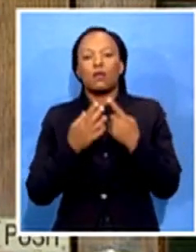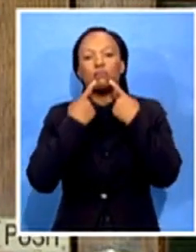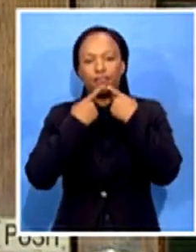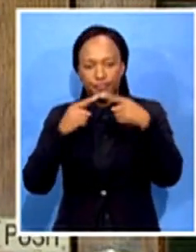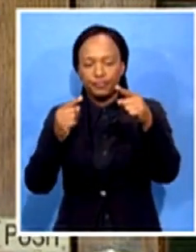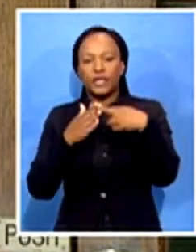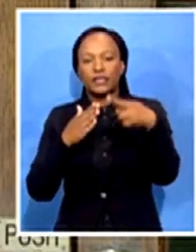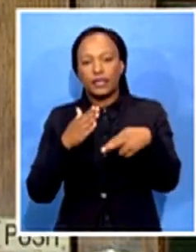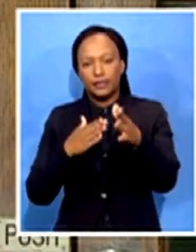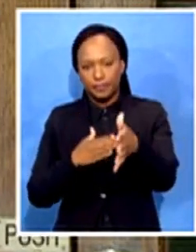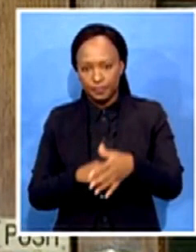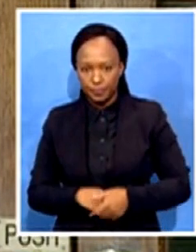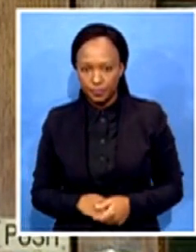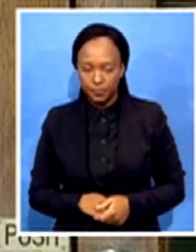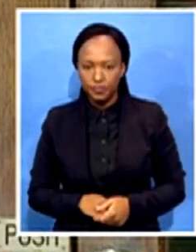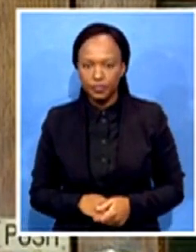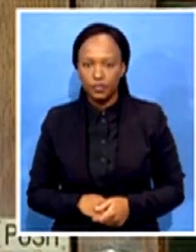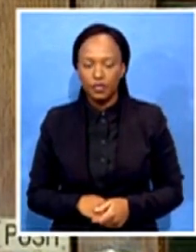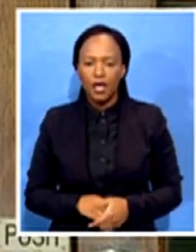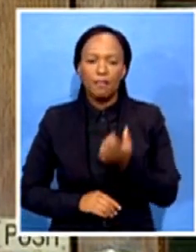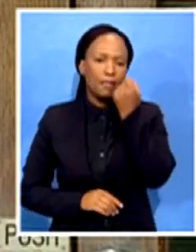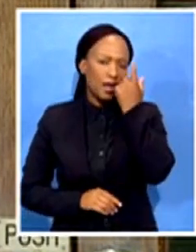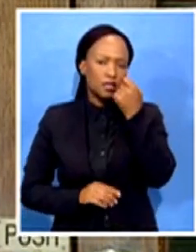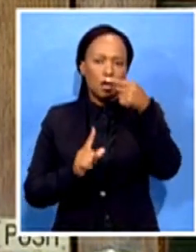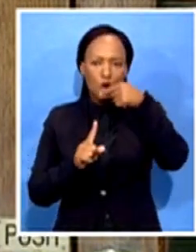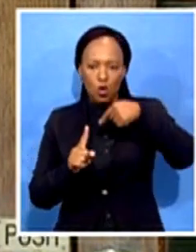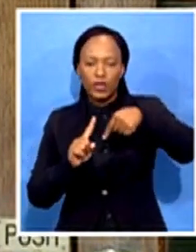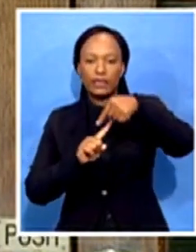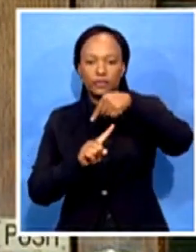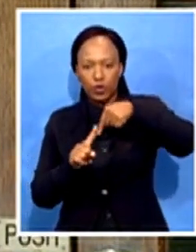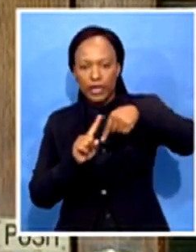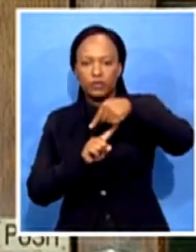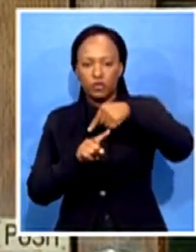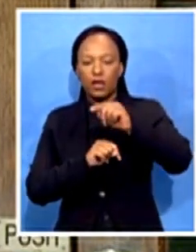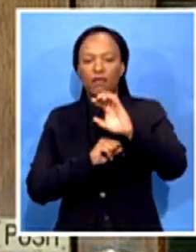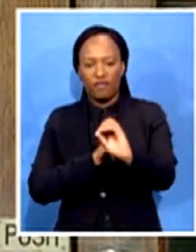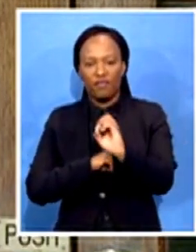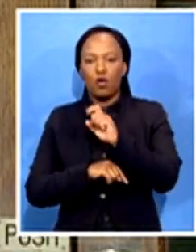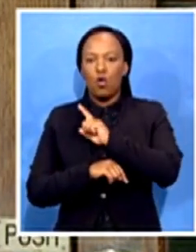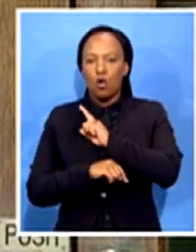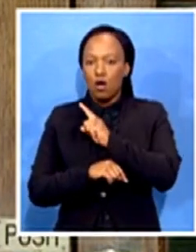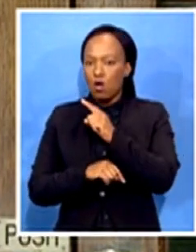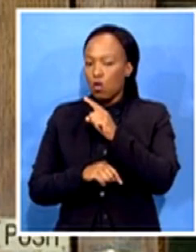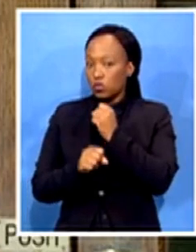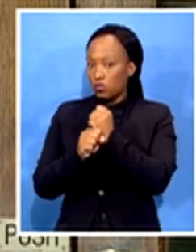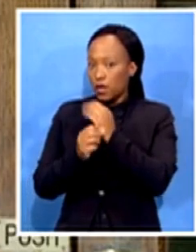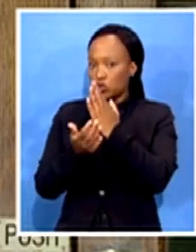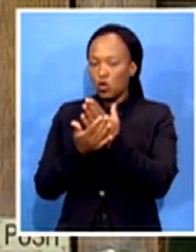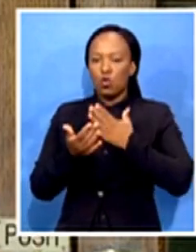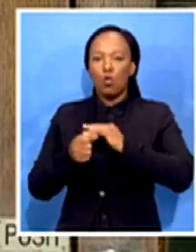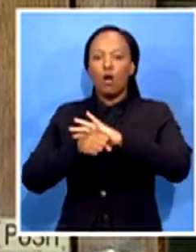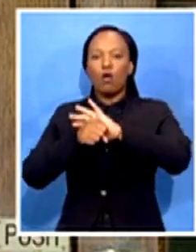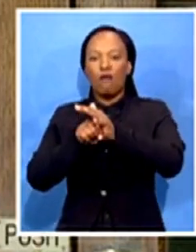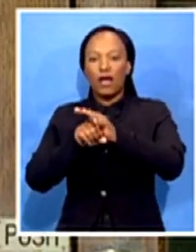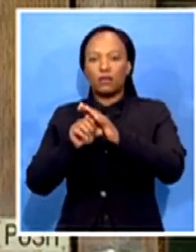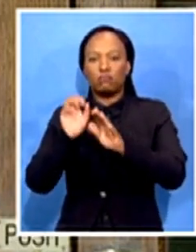rotation in terms of making sure that there are no any surge of infections. How is the plan in